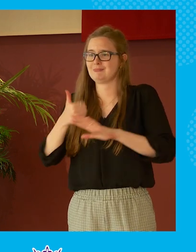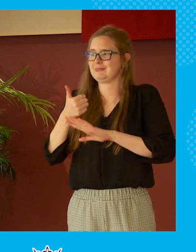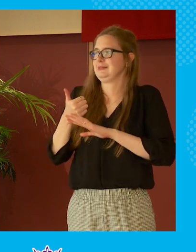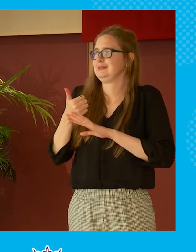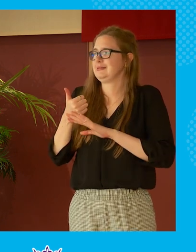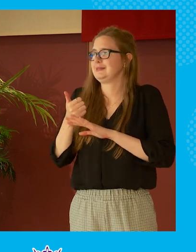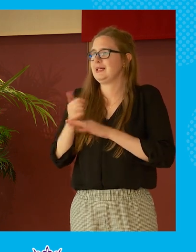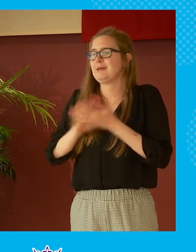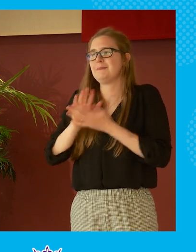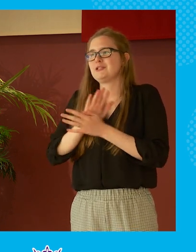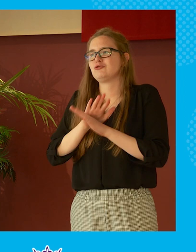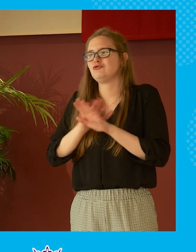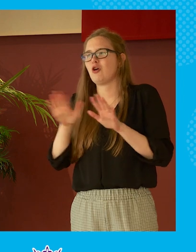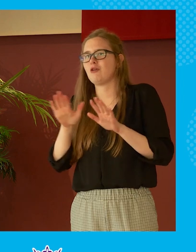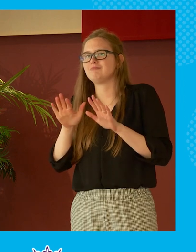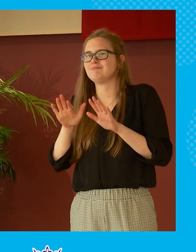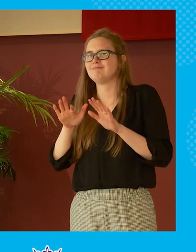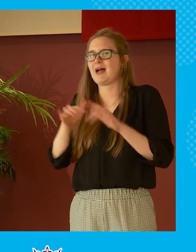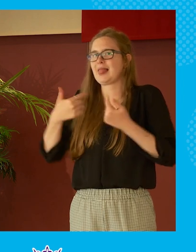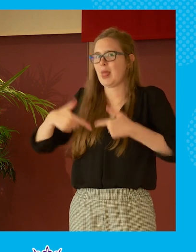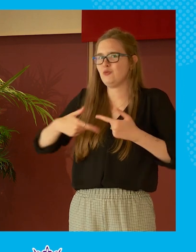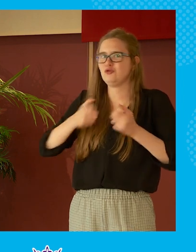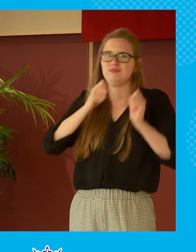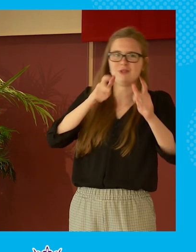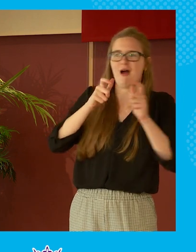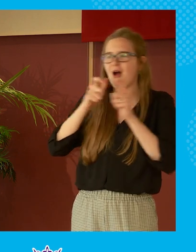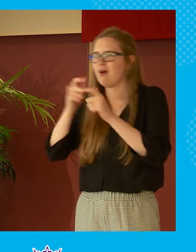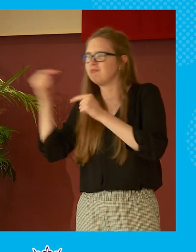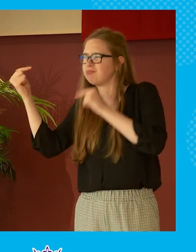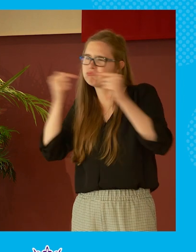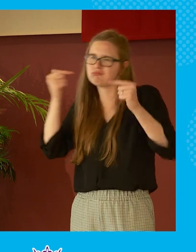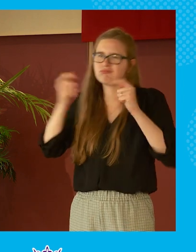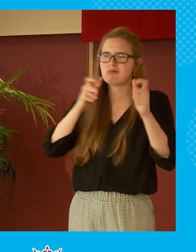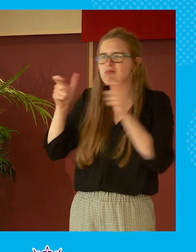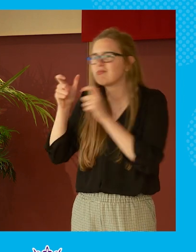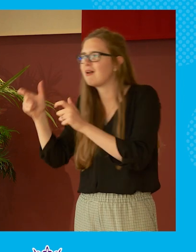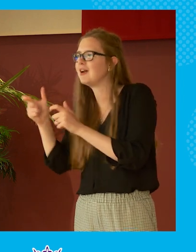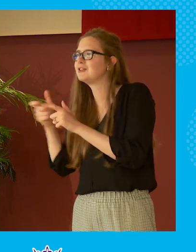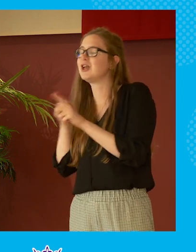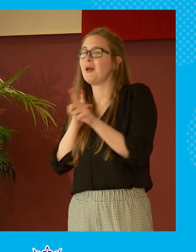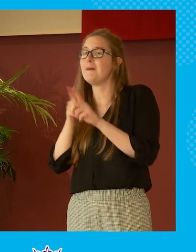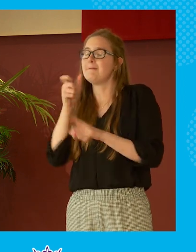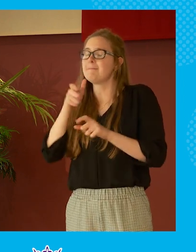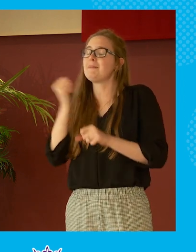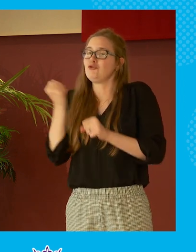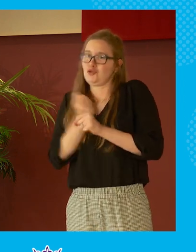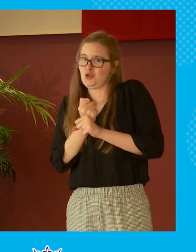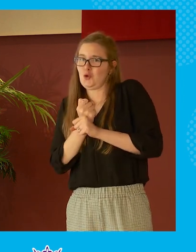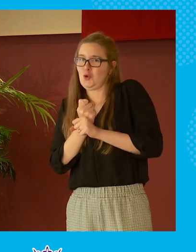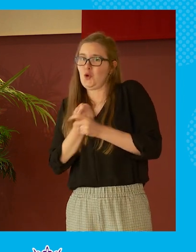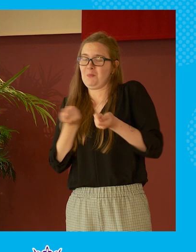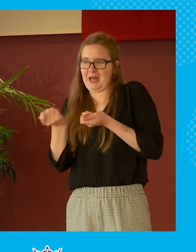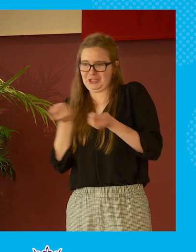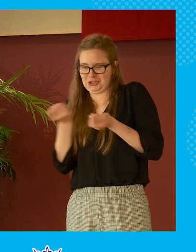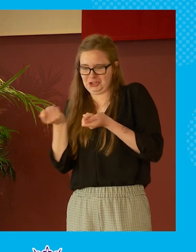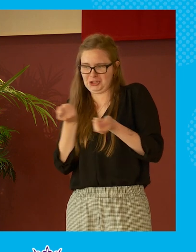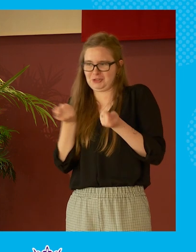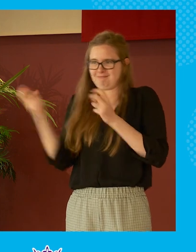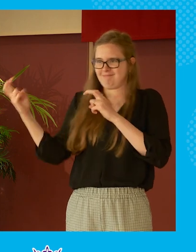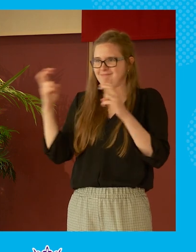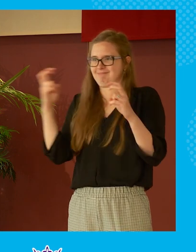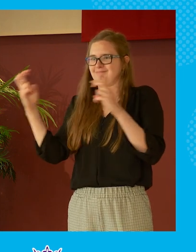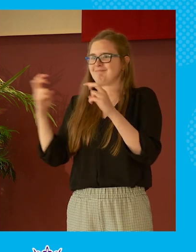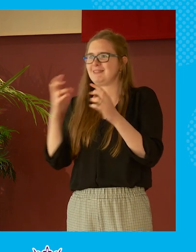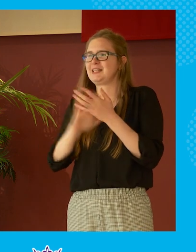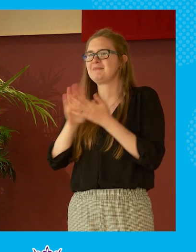that you're not really meant to be able to shout at one another uh people do really do manage it and i mean it's